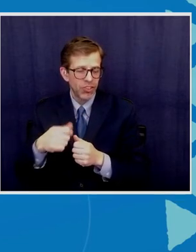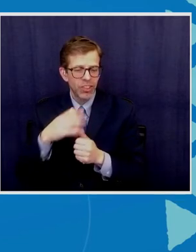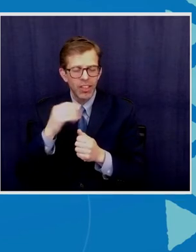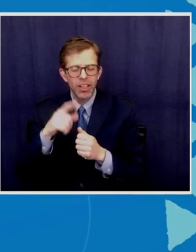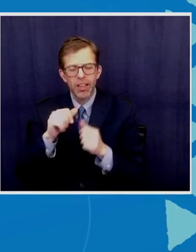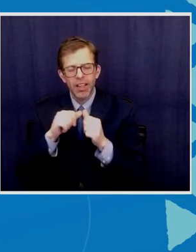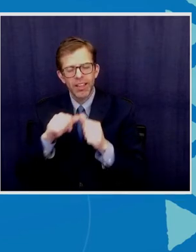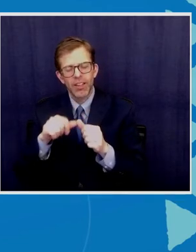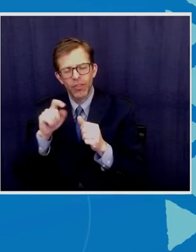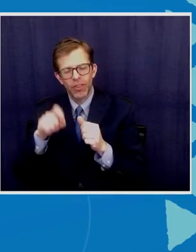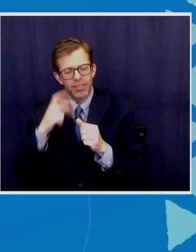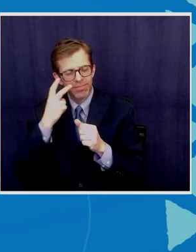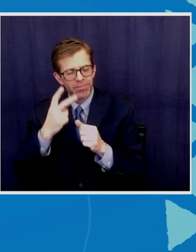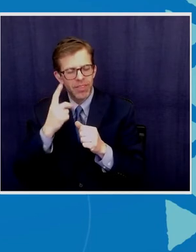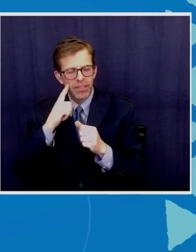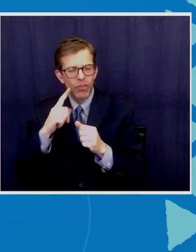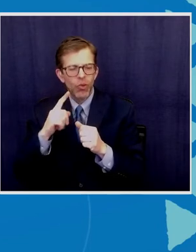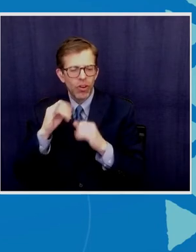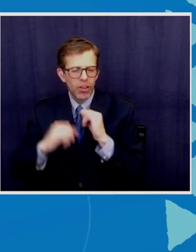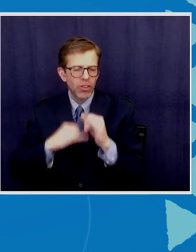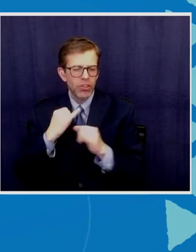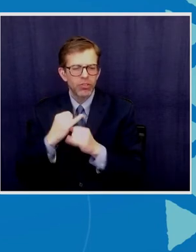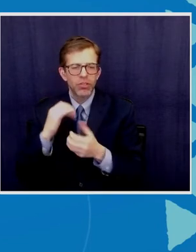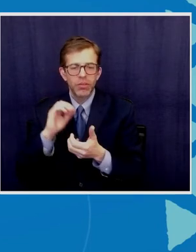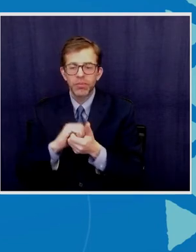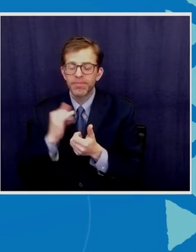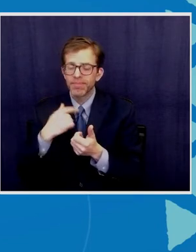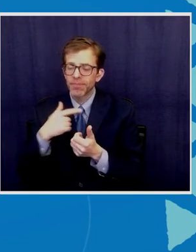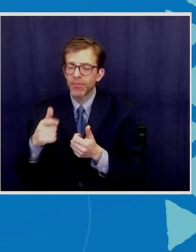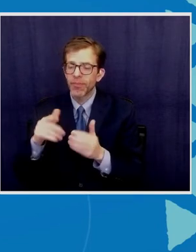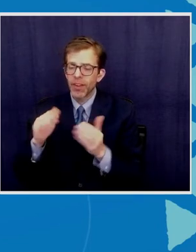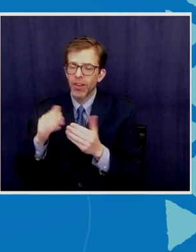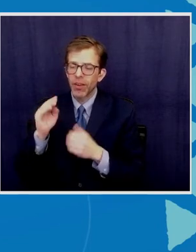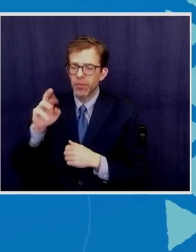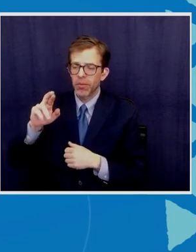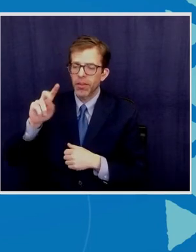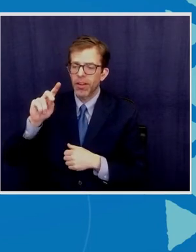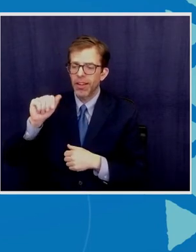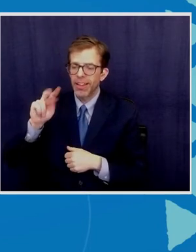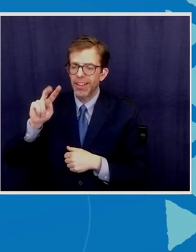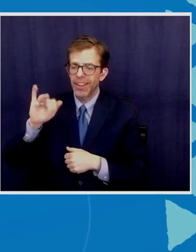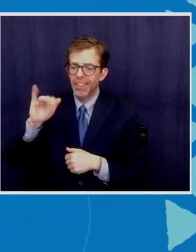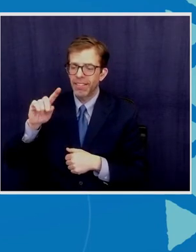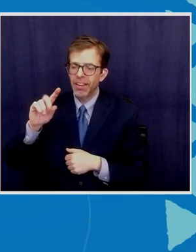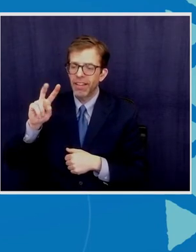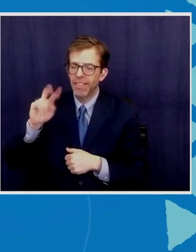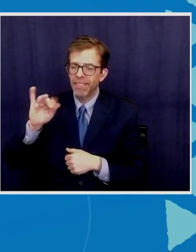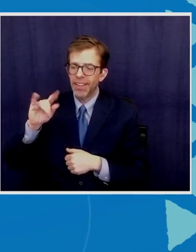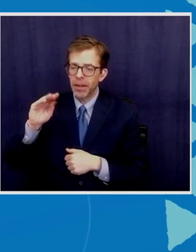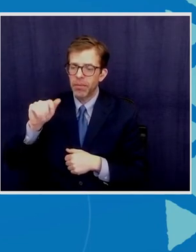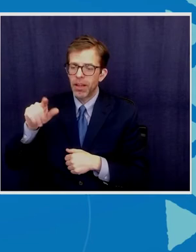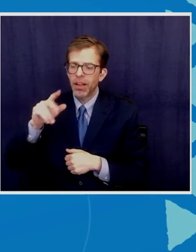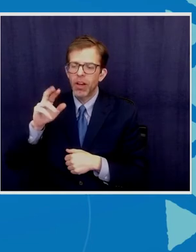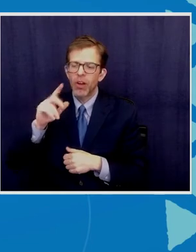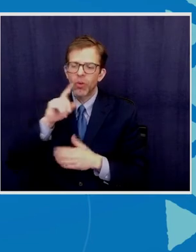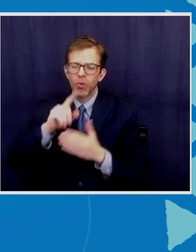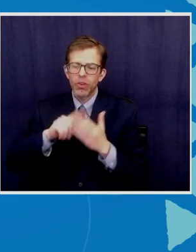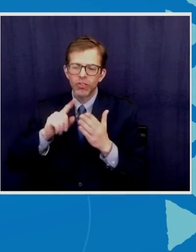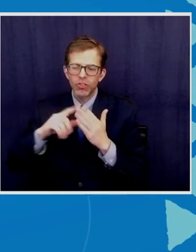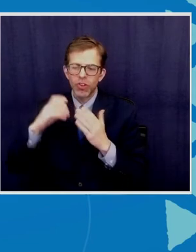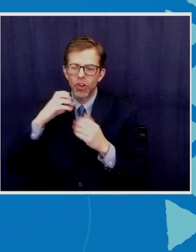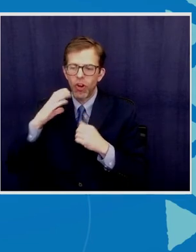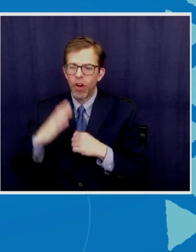partnership. I have now pleasure to introduce Mr. David Willima, Research Officer, Institute for Security Studies